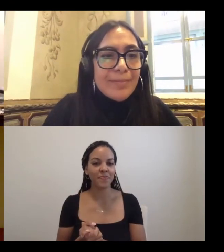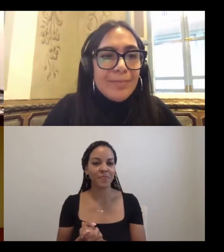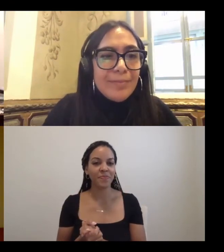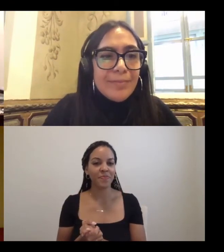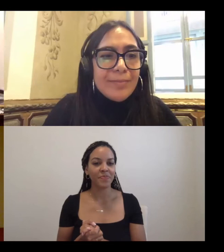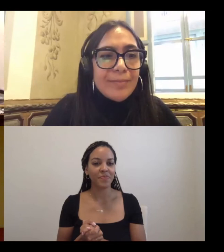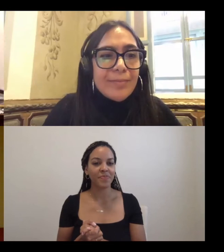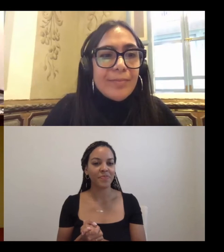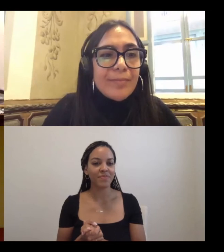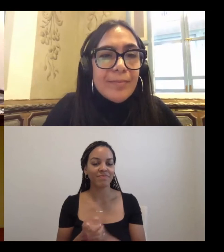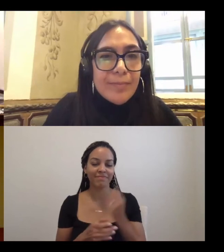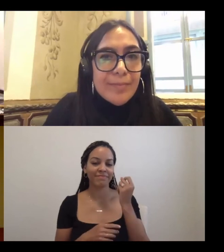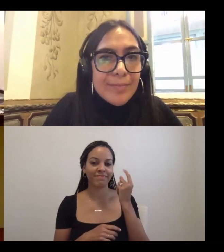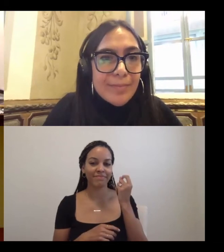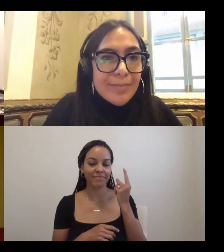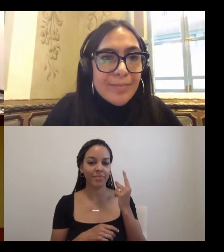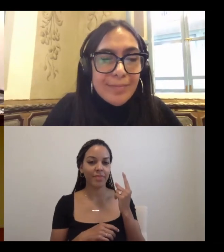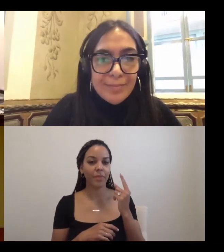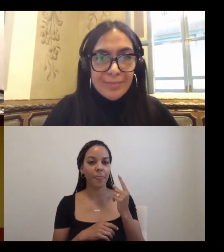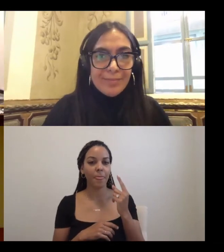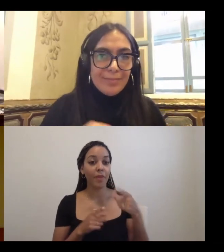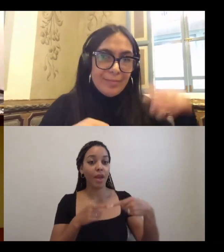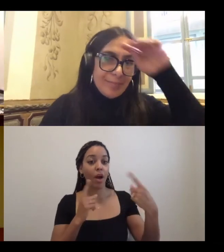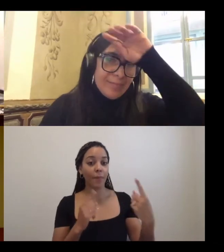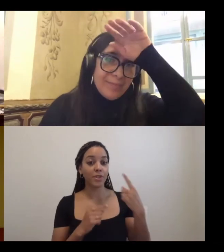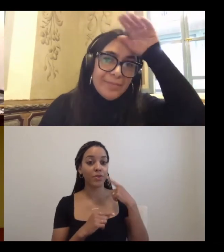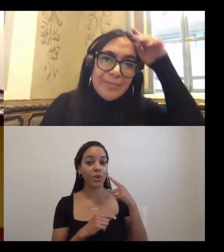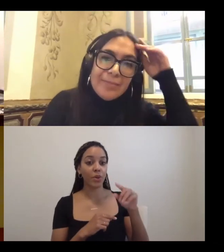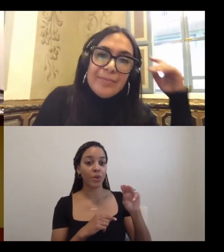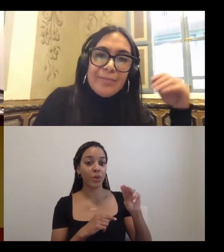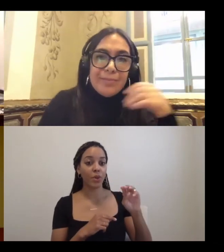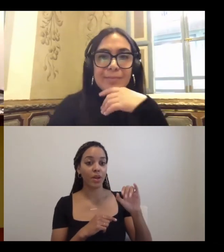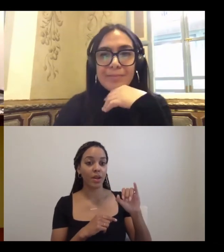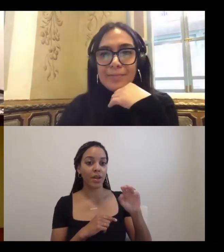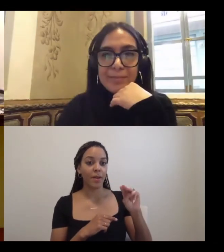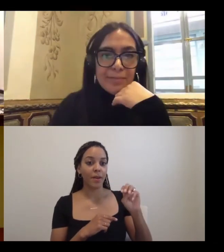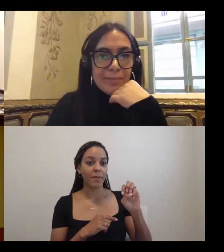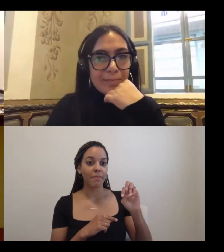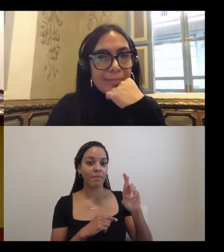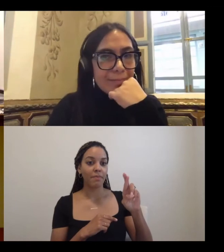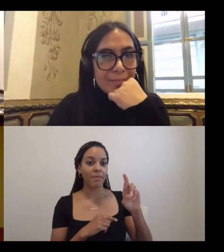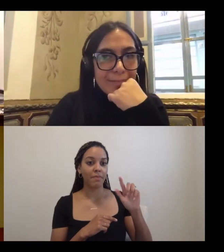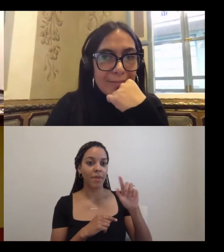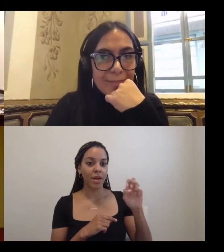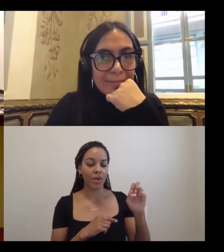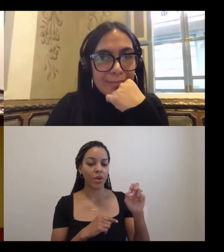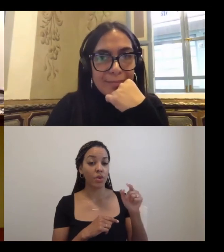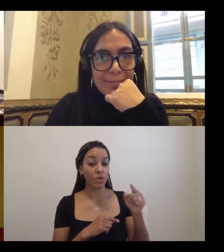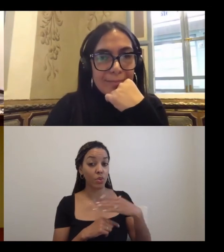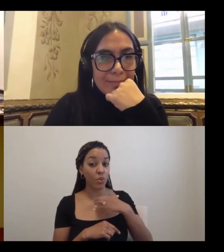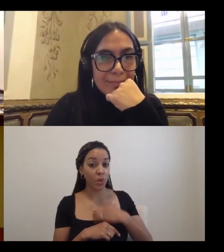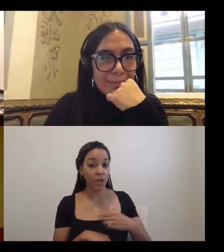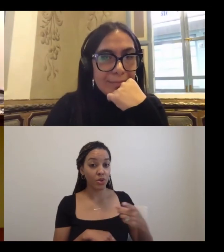And kind of in the reverse for you, Meryl, did you ever wish you had collaborators or did working